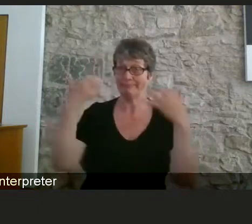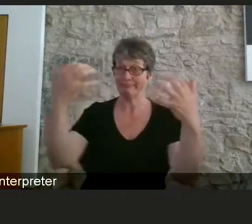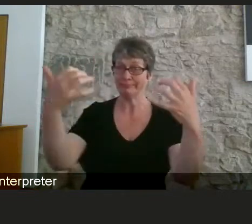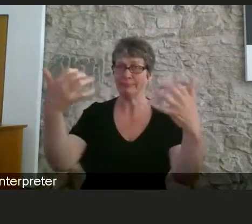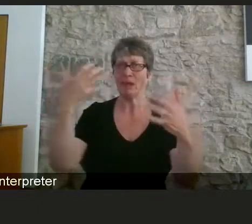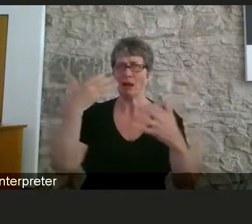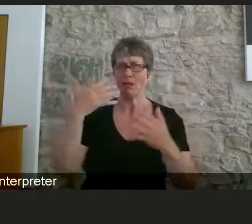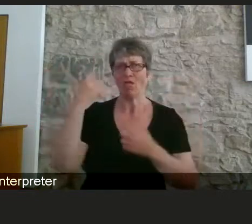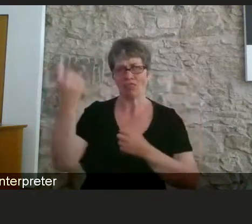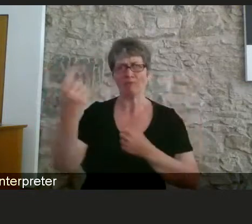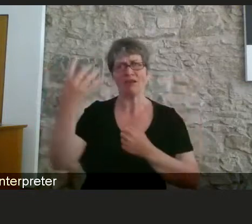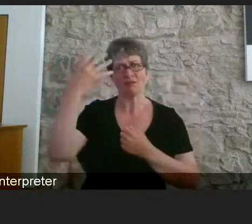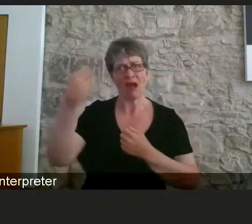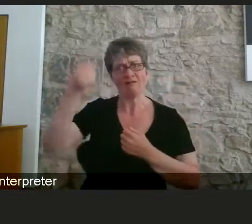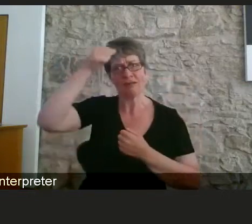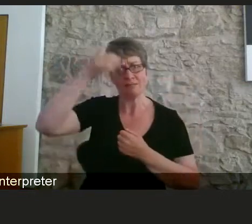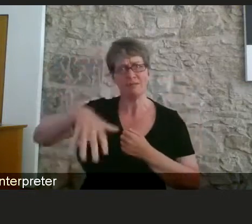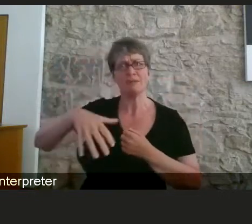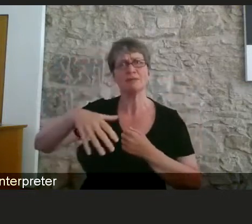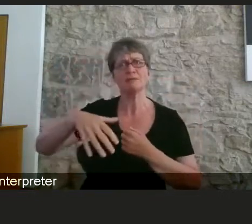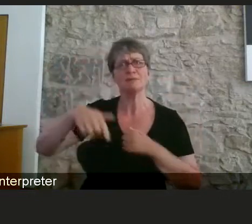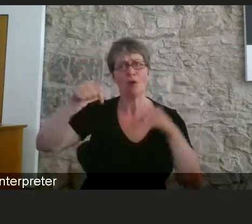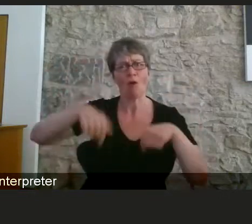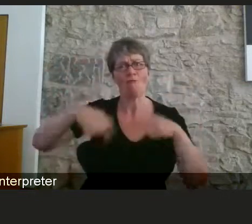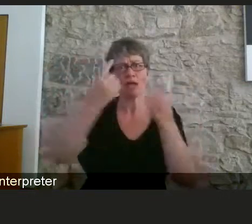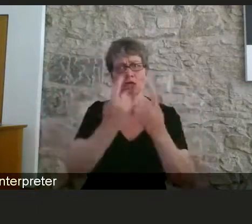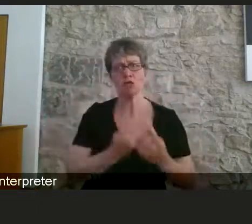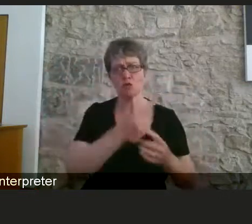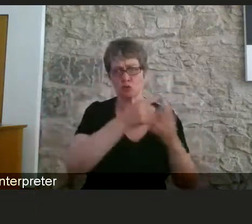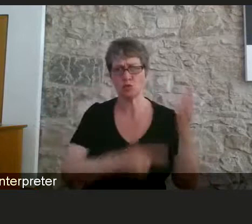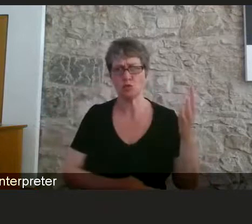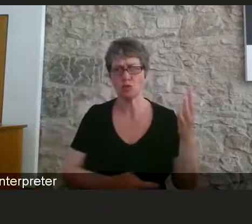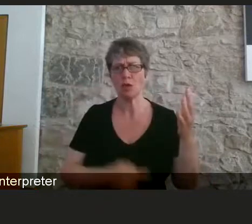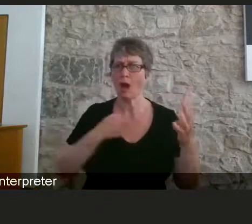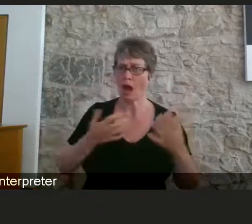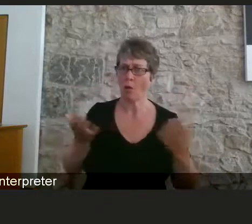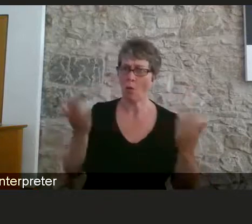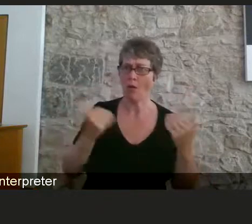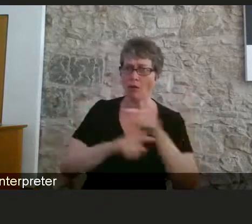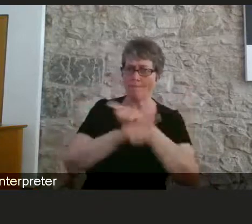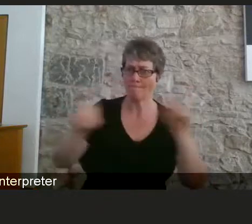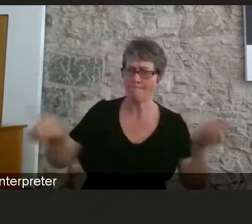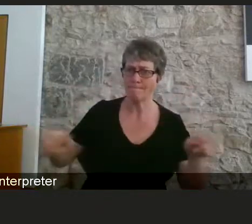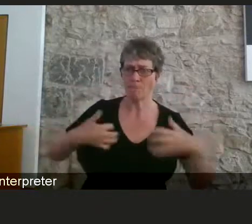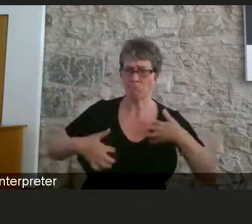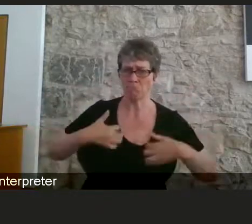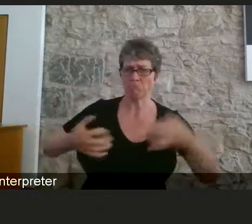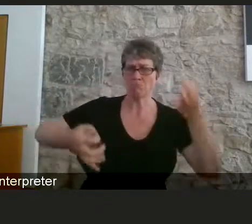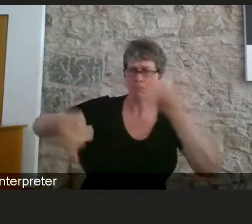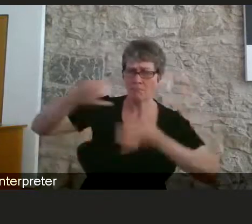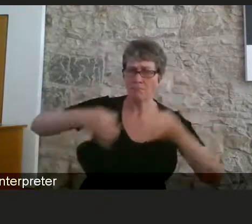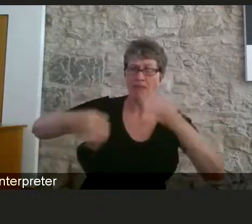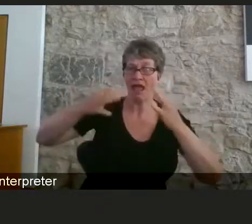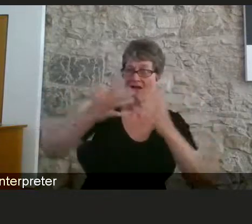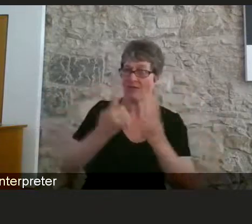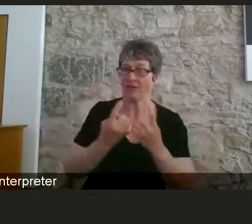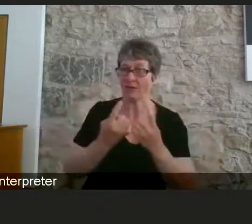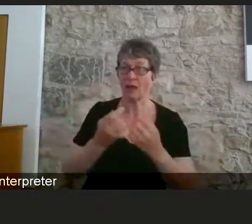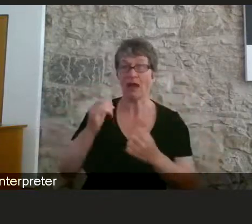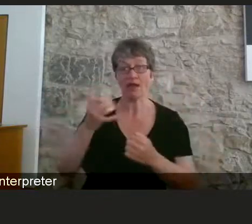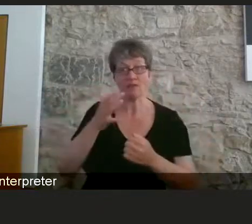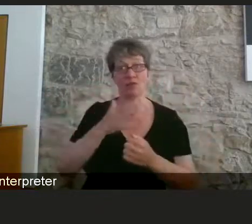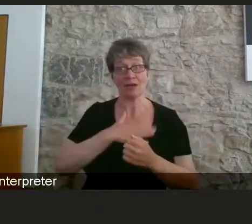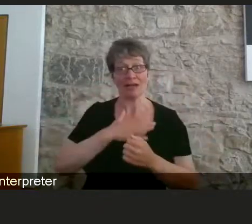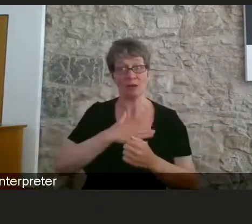experience of the issues and I will be keen to bring in questions and thoughts from you all. If you would like to put anything and anything to our panel,